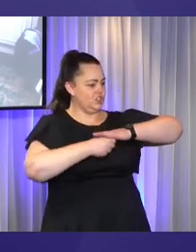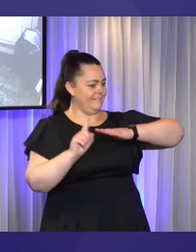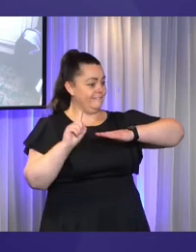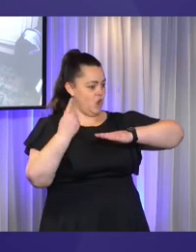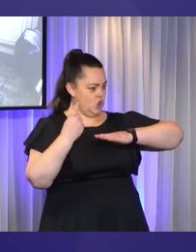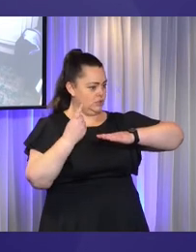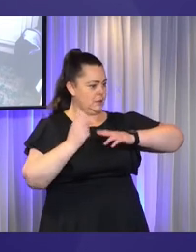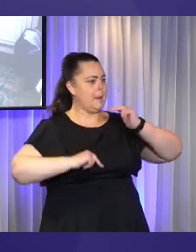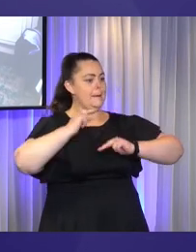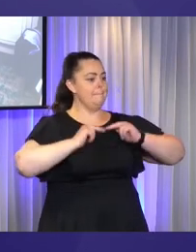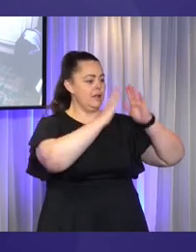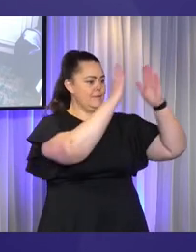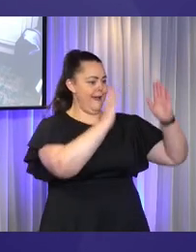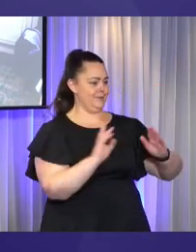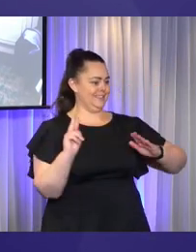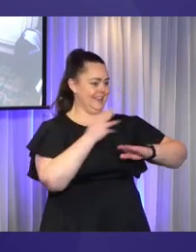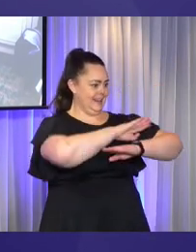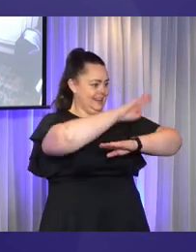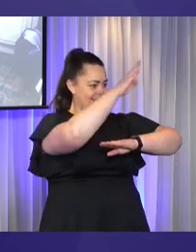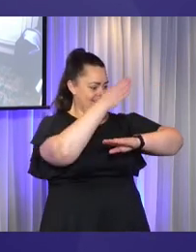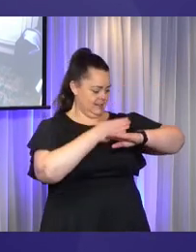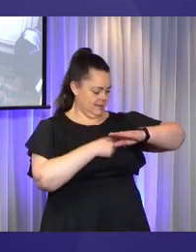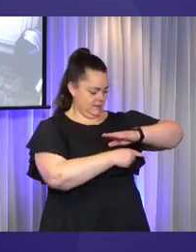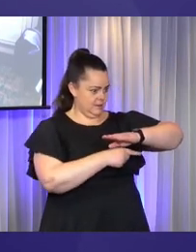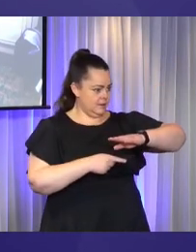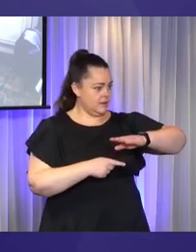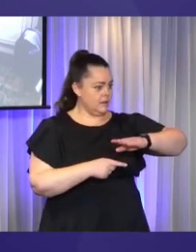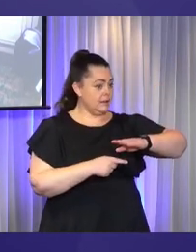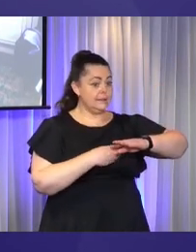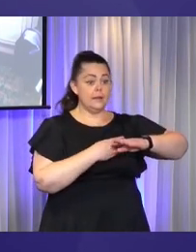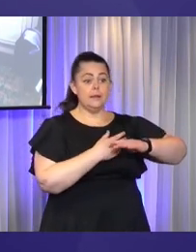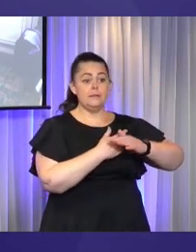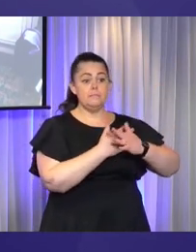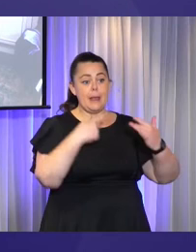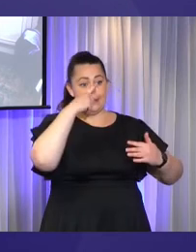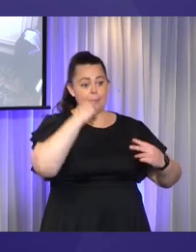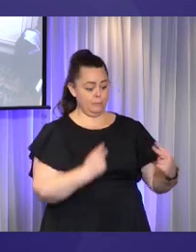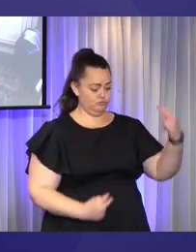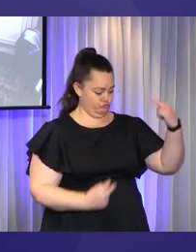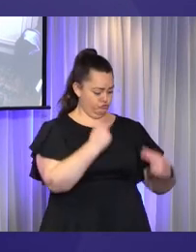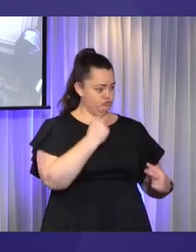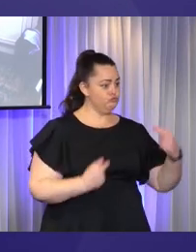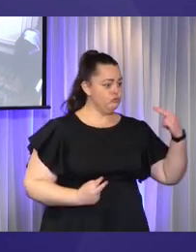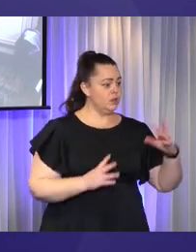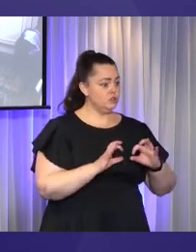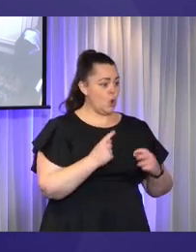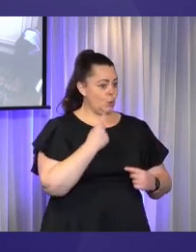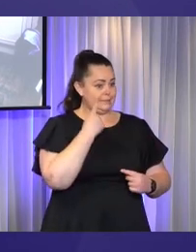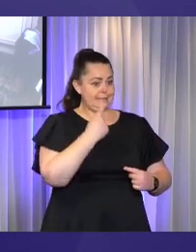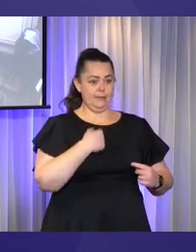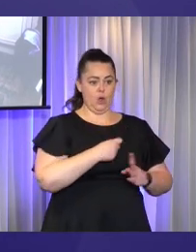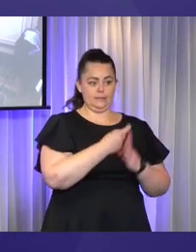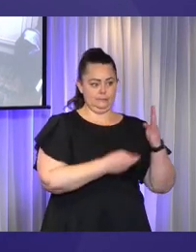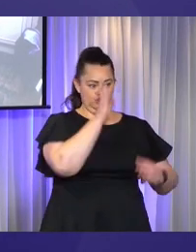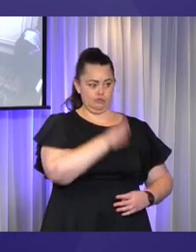Sometimes my disability is not as obvious as most, and people mistake what I have for a lazy eye. So